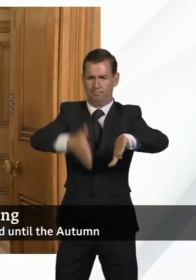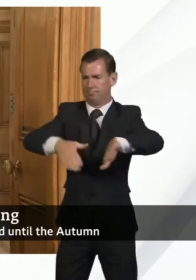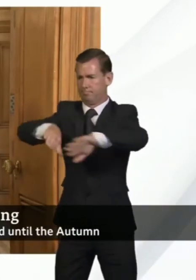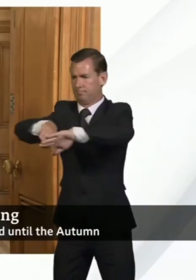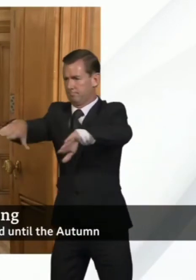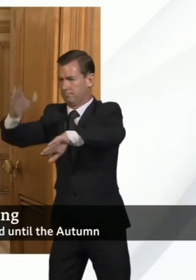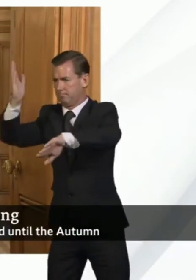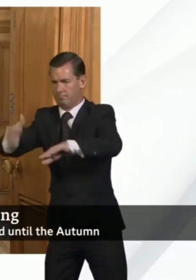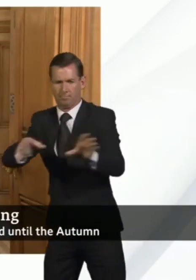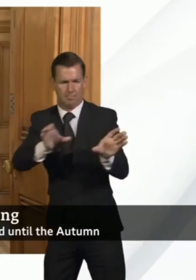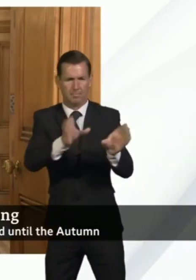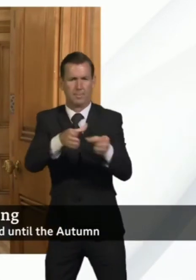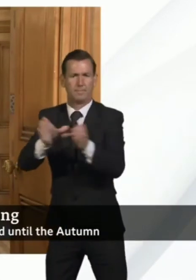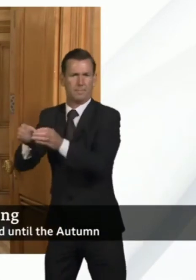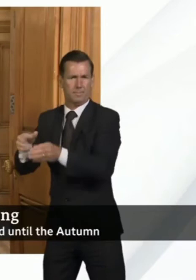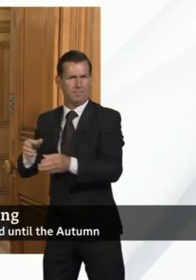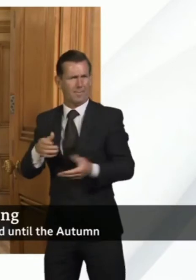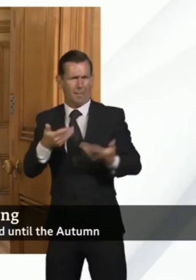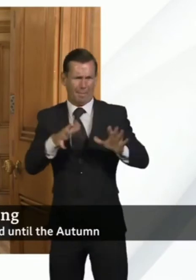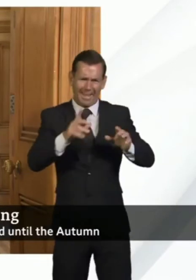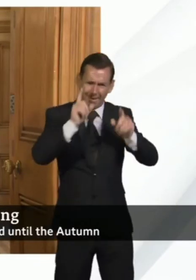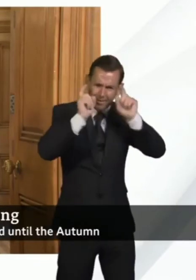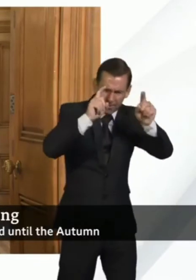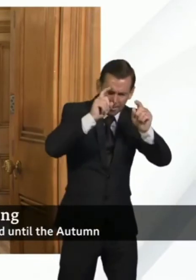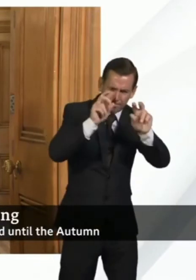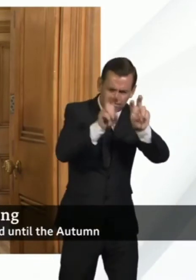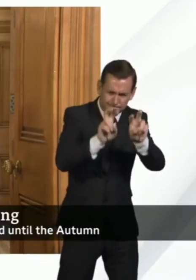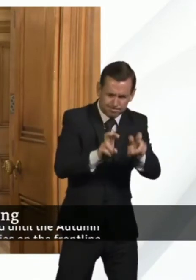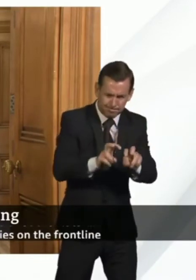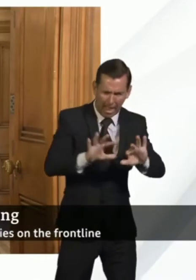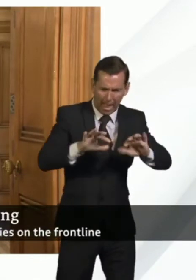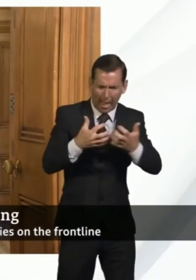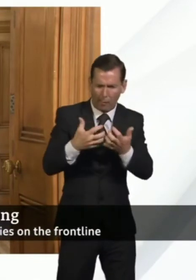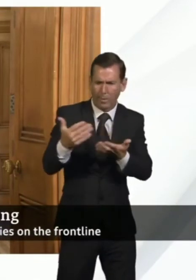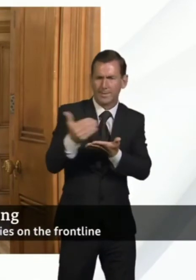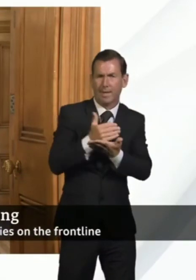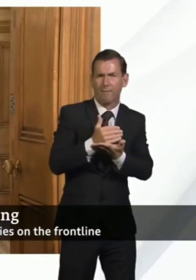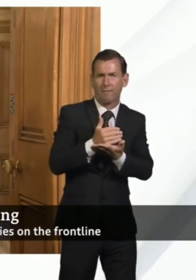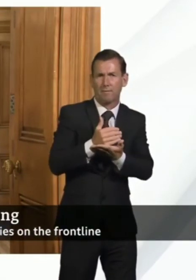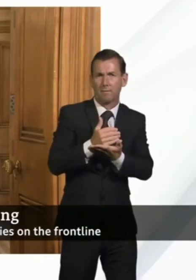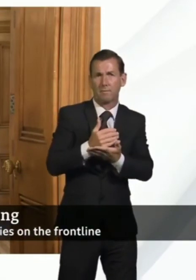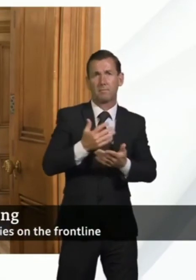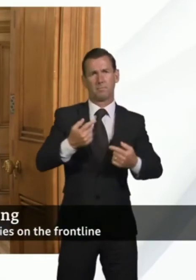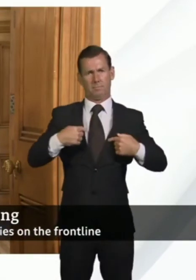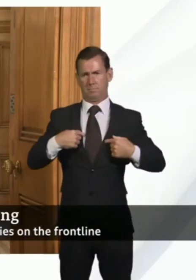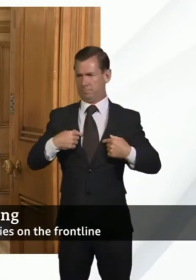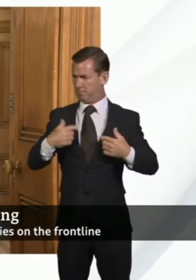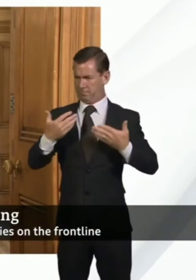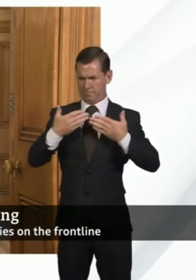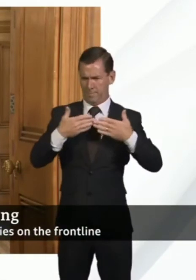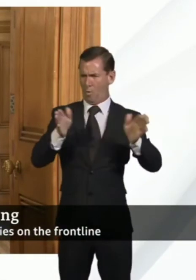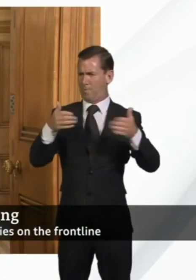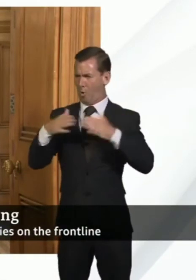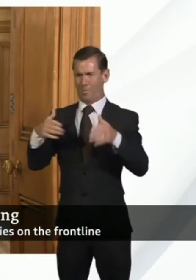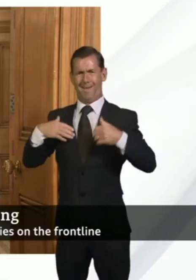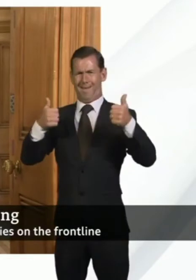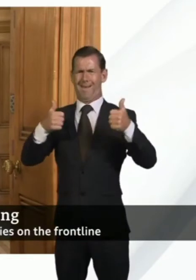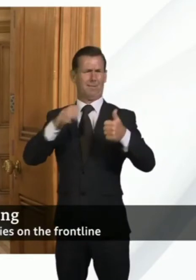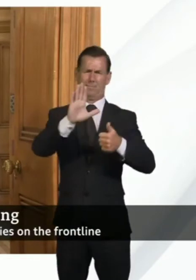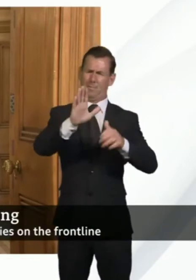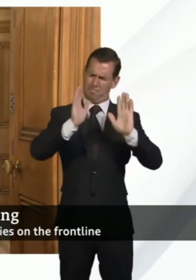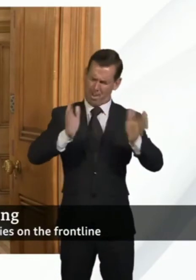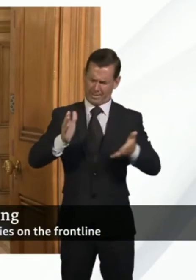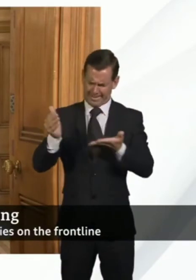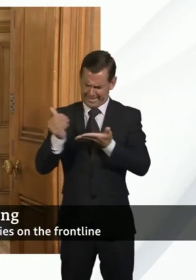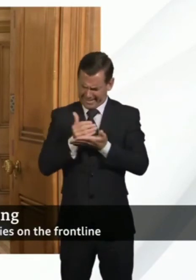evidence about how to do this in the most safe way possible. We won't proceed unless we can be sure of children's